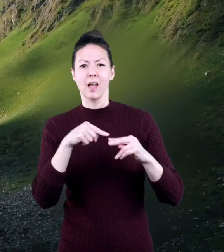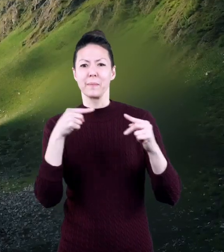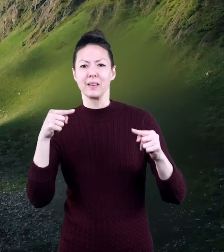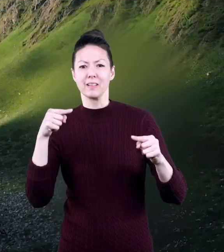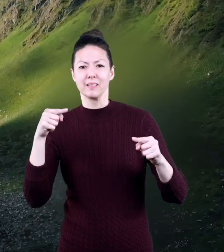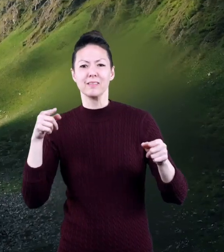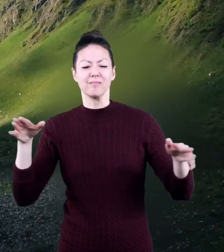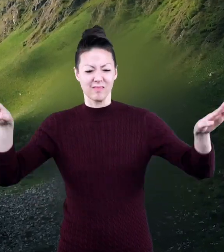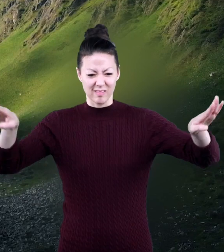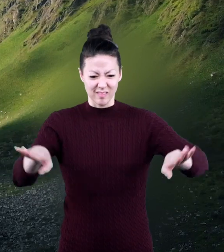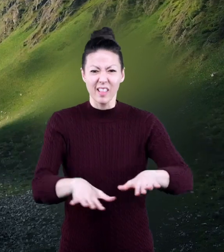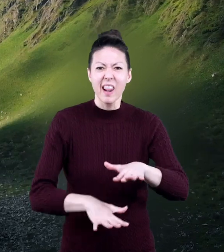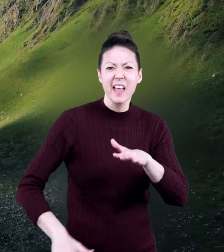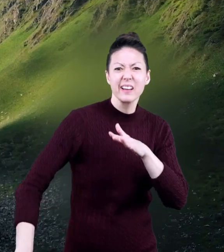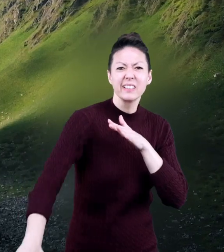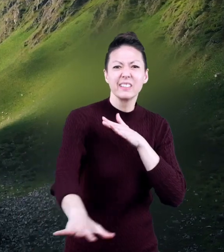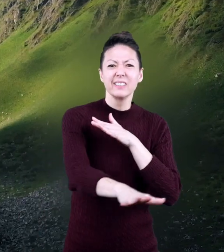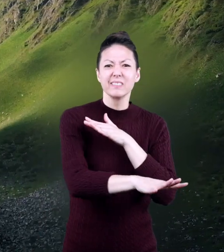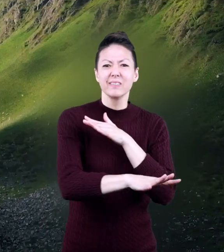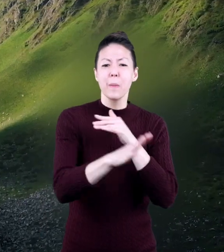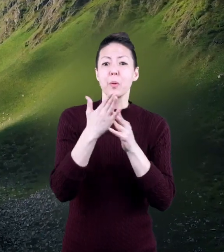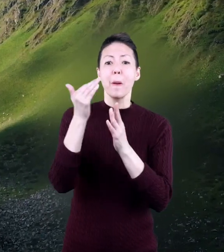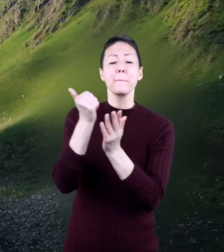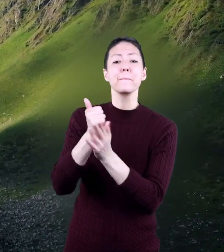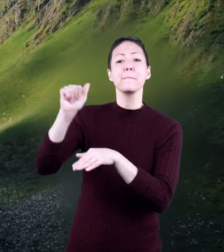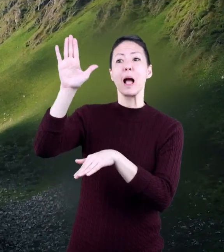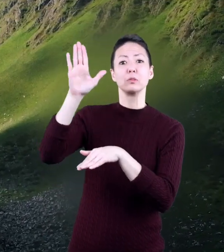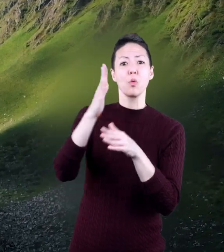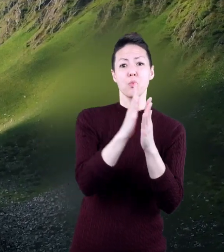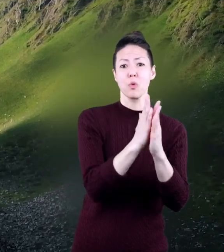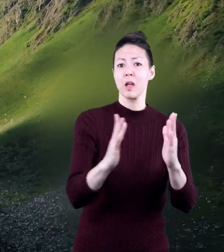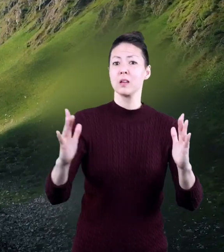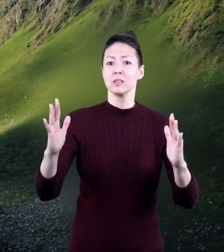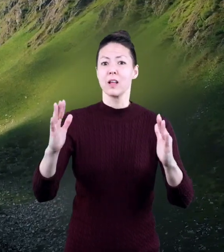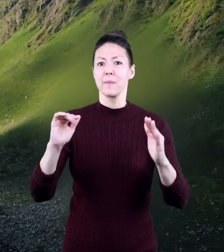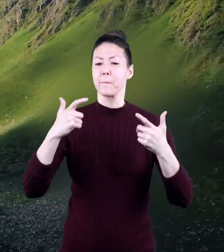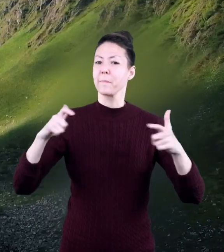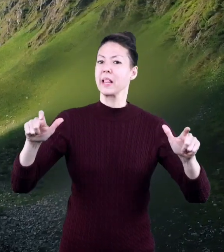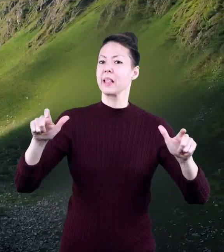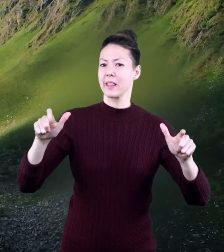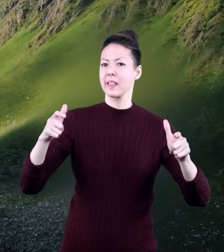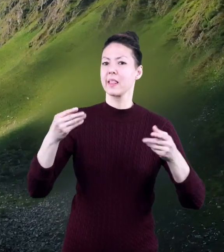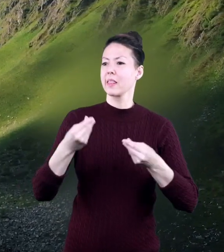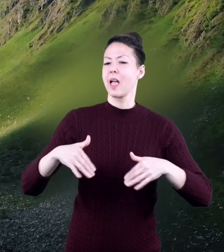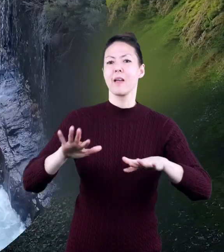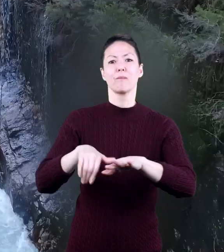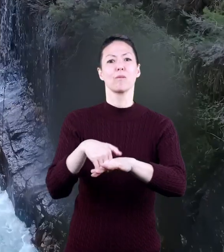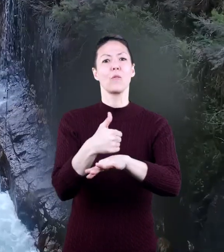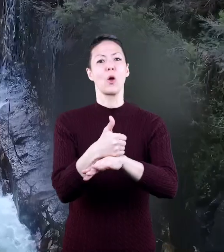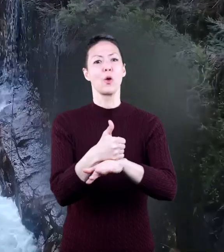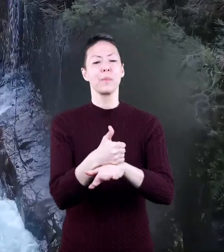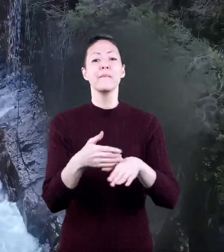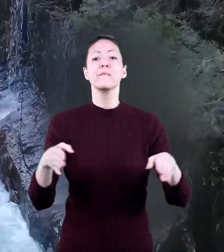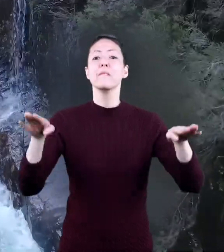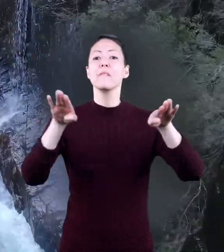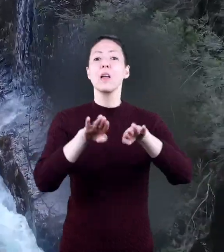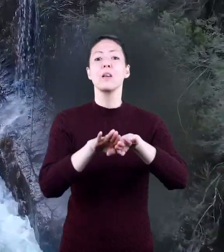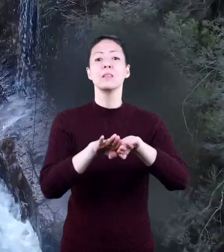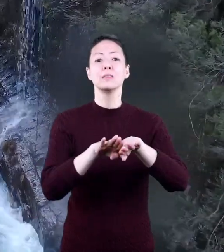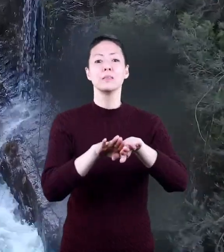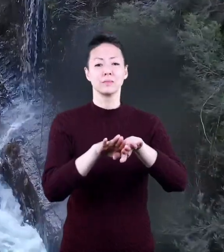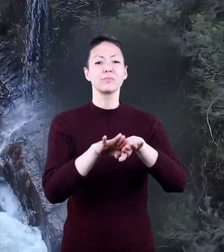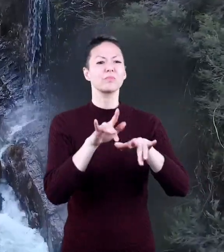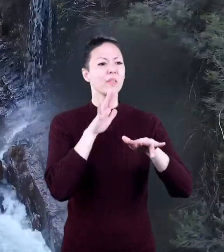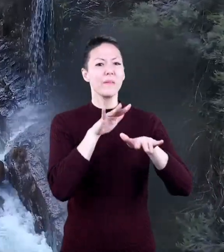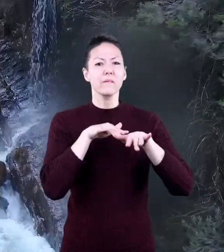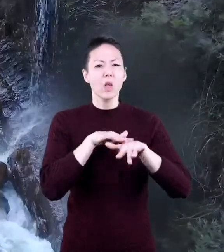low-lying areas that tend to sit between mountain ranges and other big landforms. Valleys are formed over